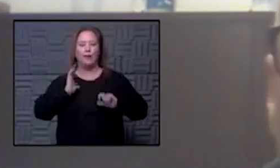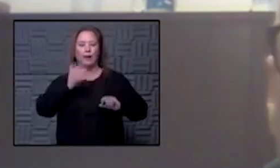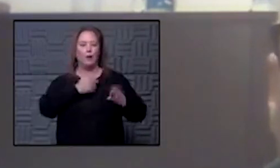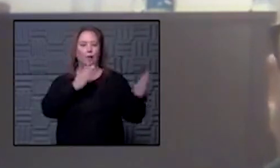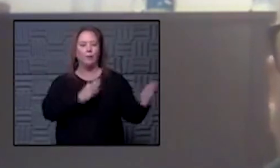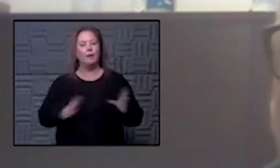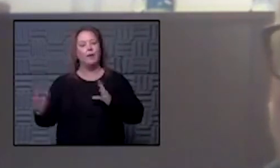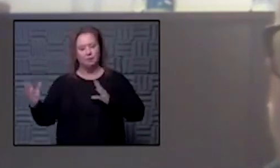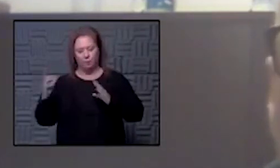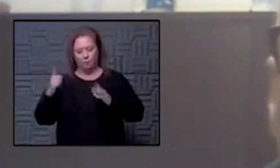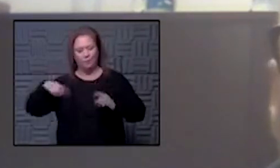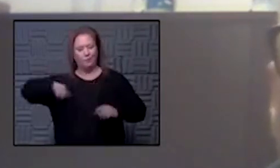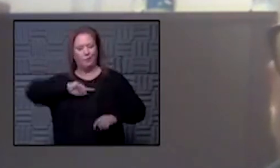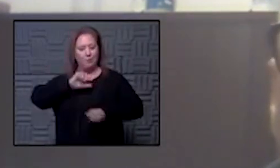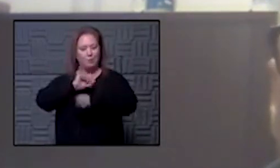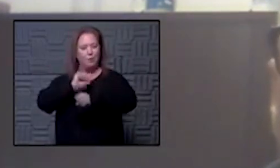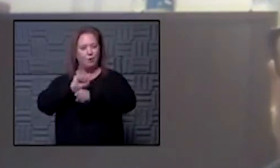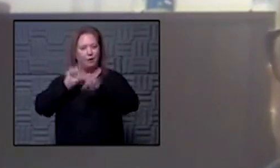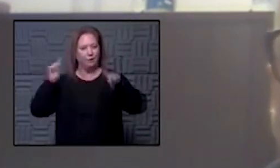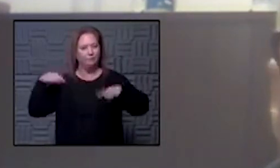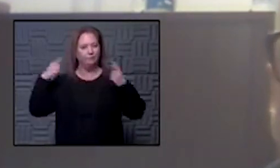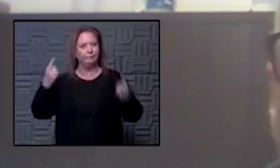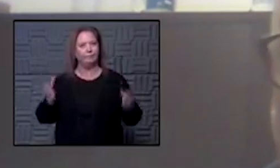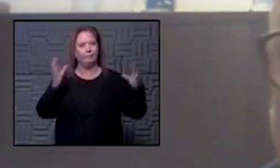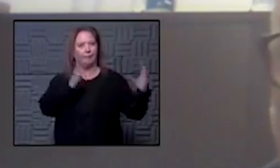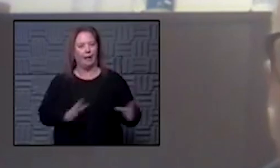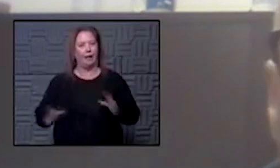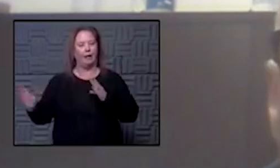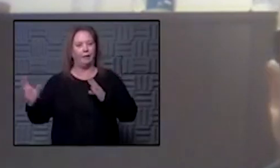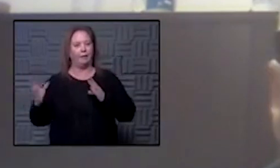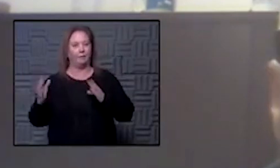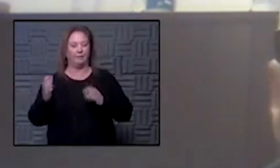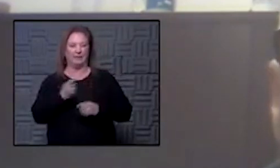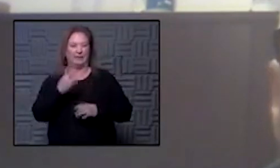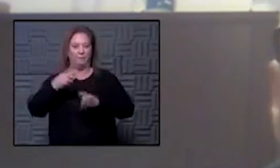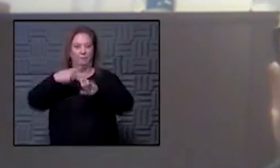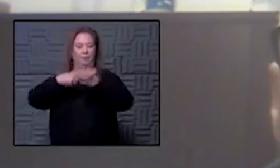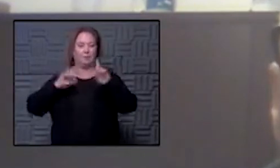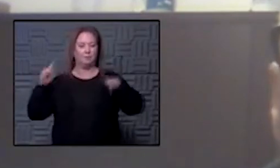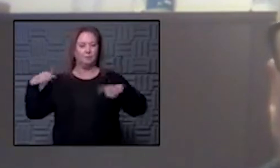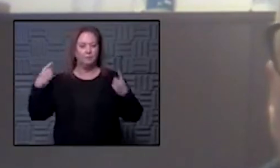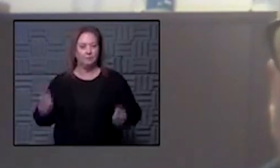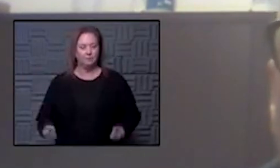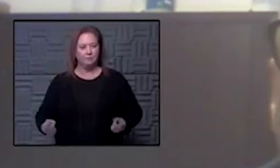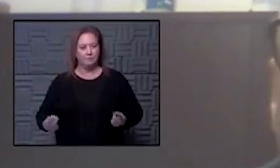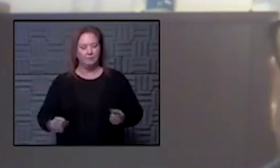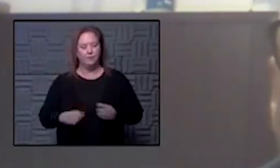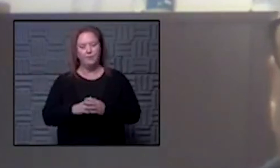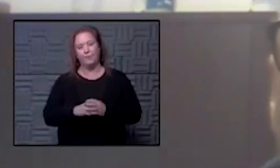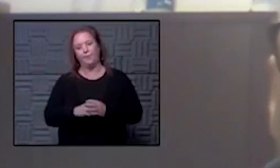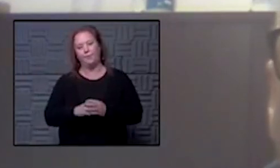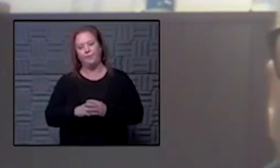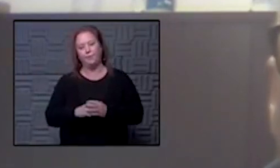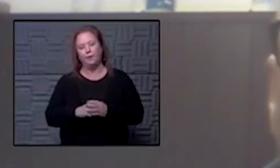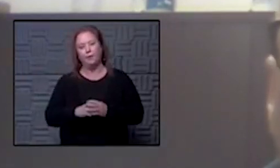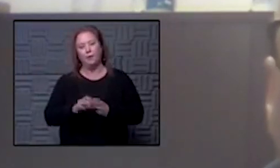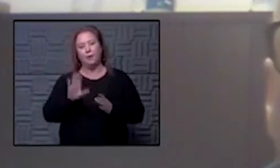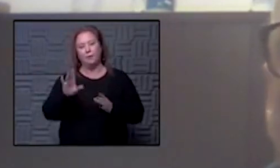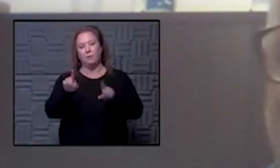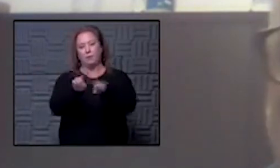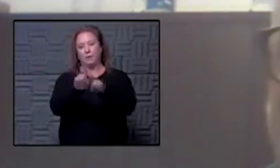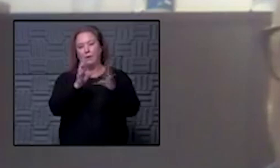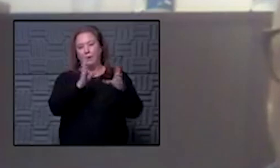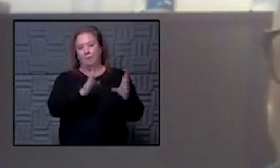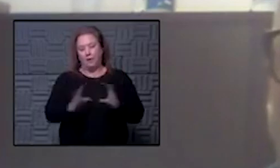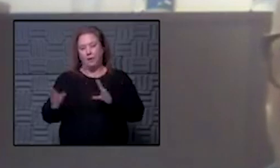these are things we've been working on and planning uh since uh the last several months and so those those same plans are going